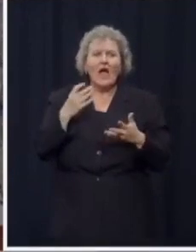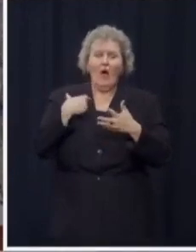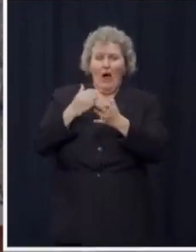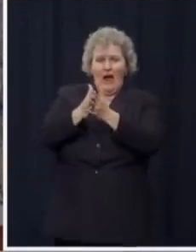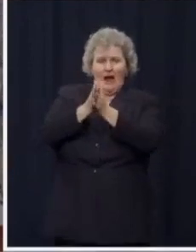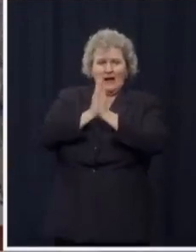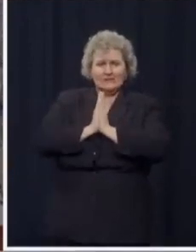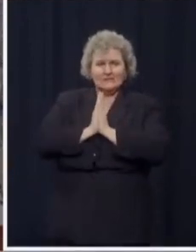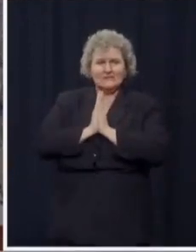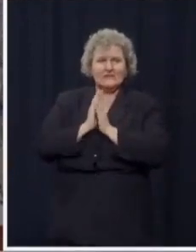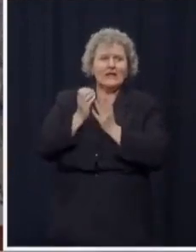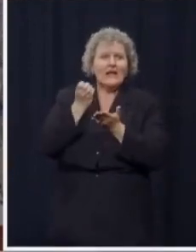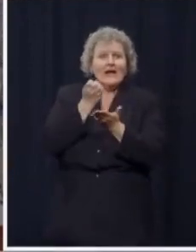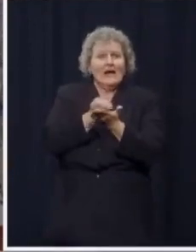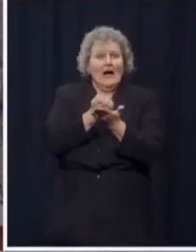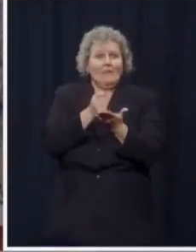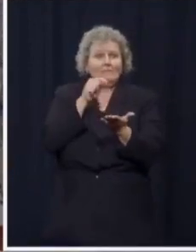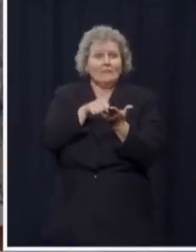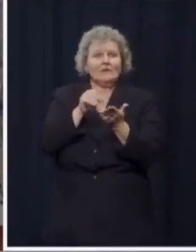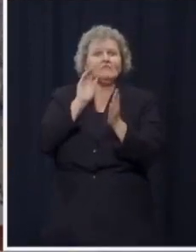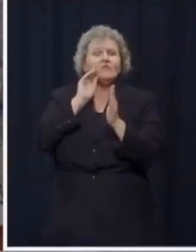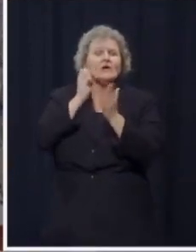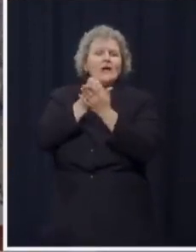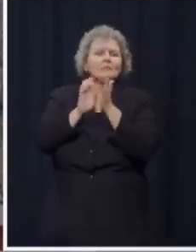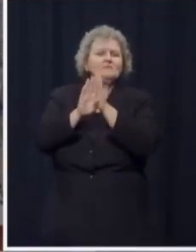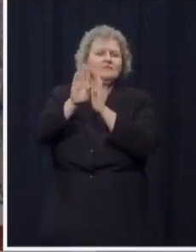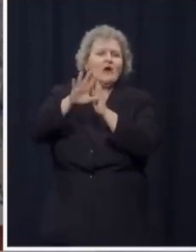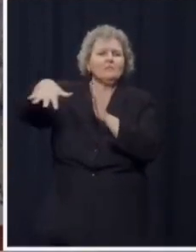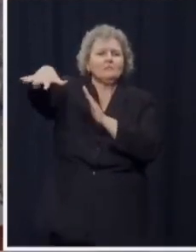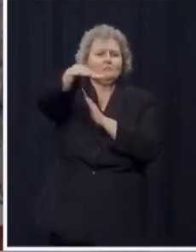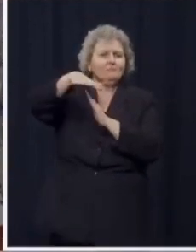repair funds. Get them out on the street right away.